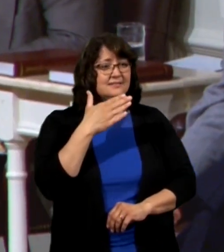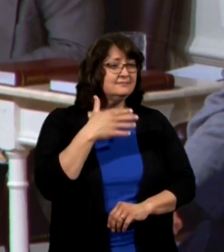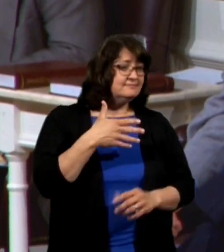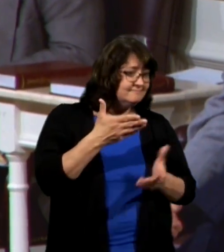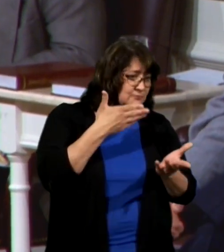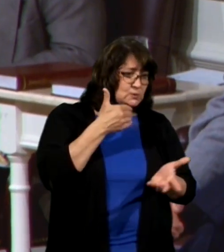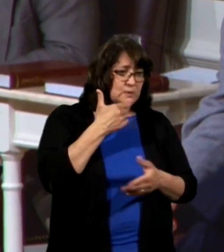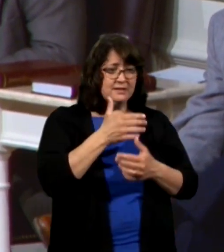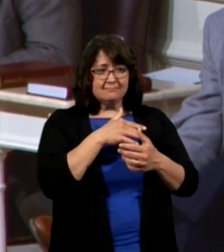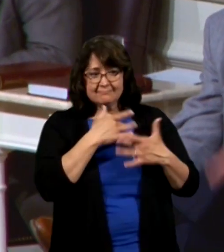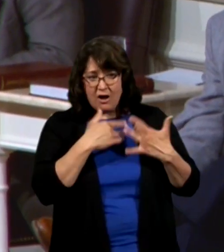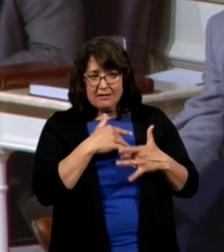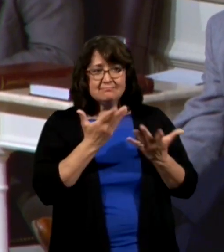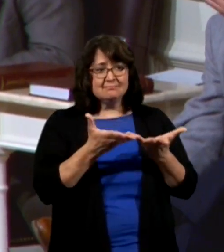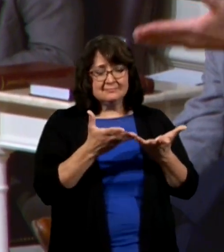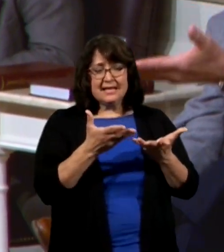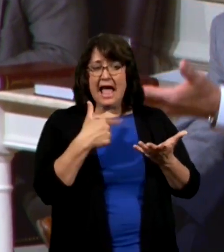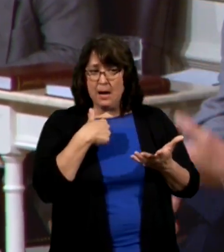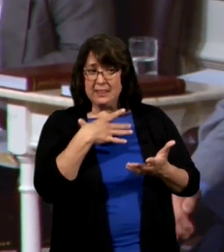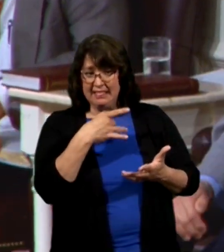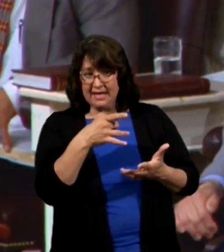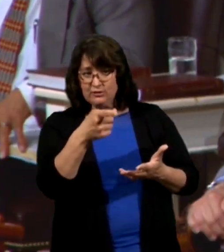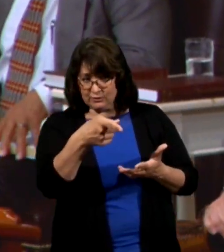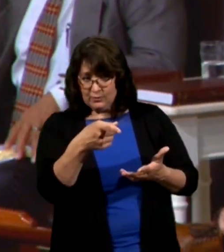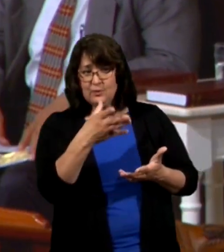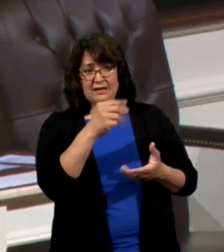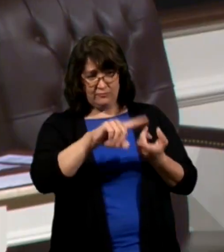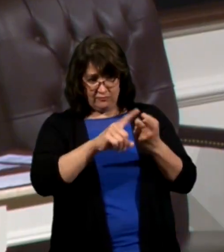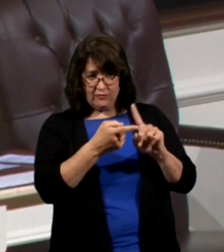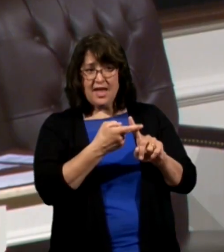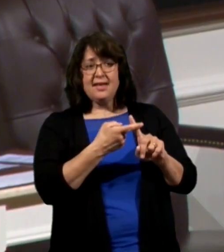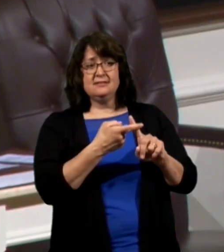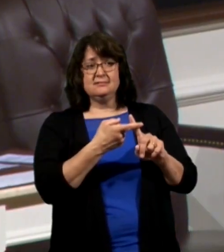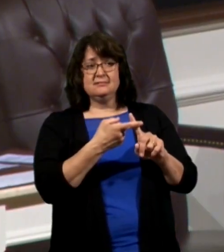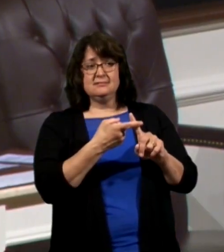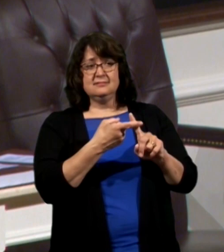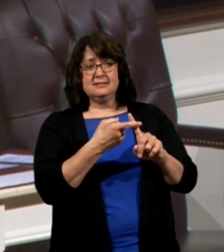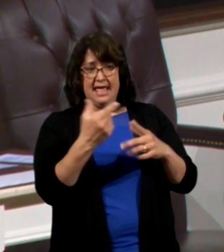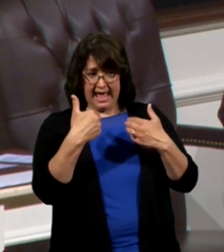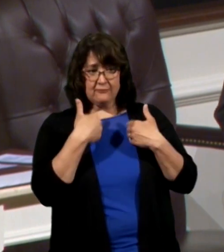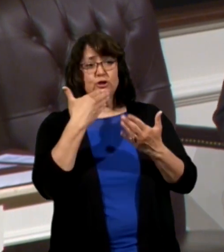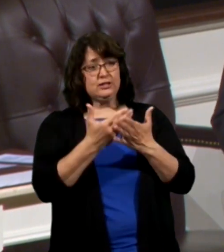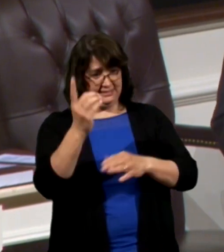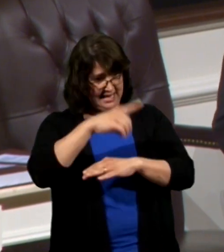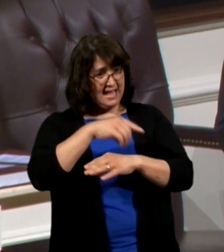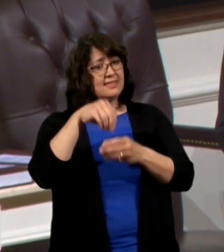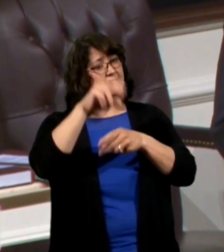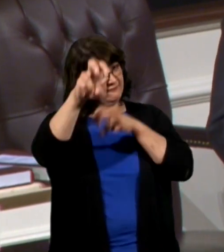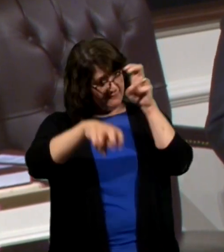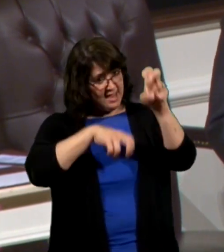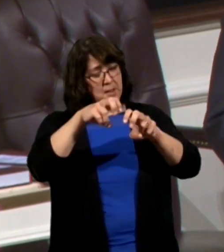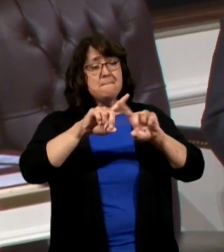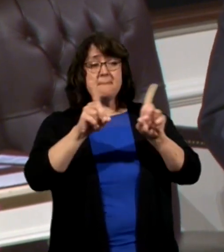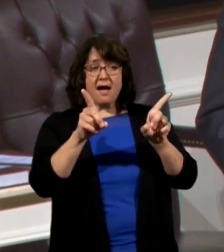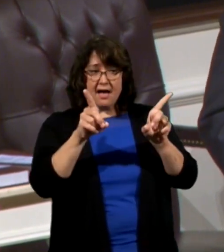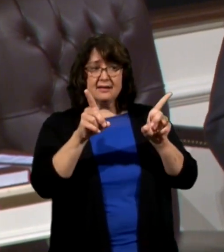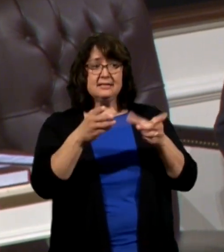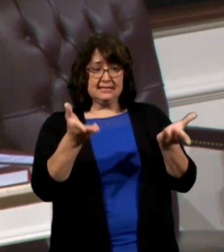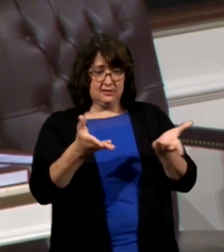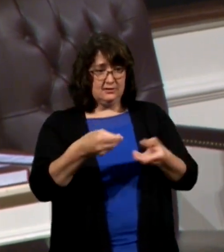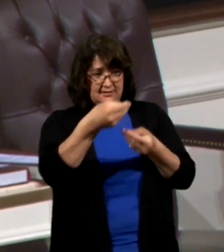sweetheart listen I would like you and your friend here to have a good day at the fair but boy here's a